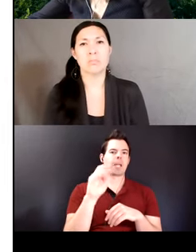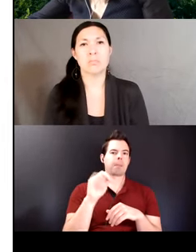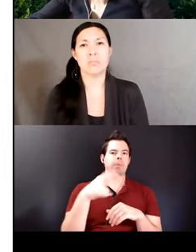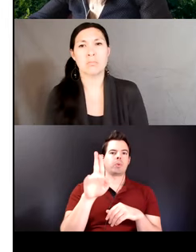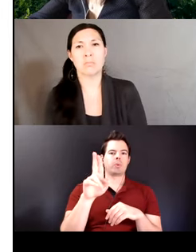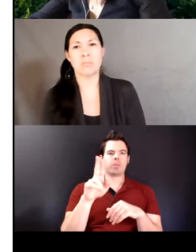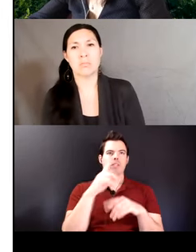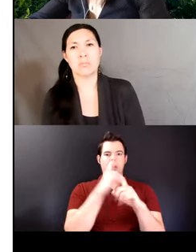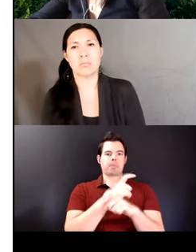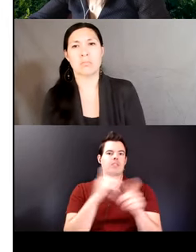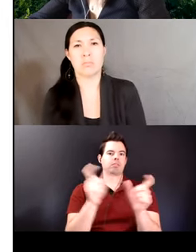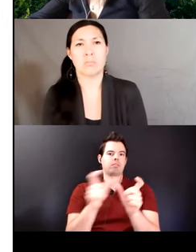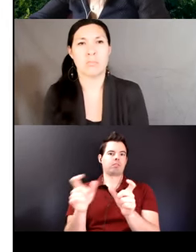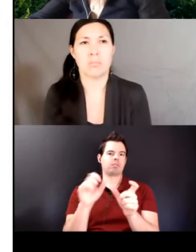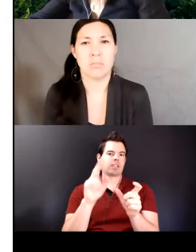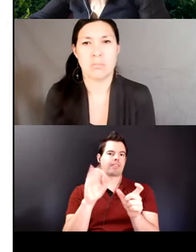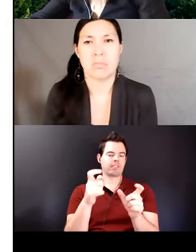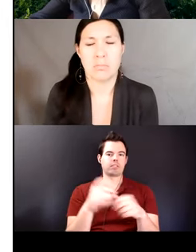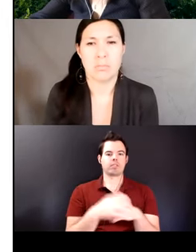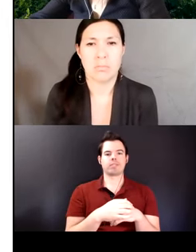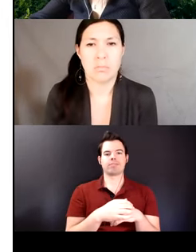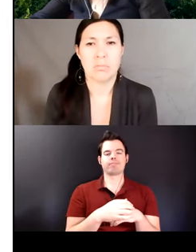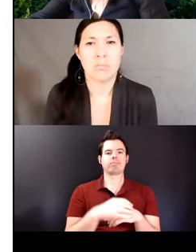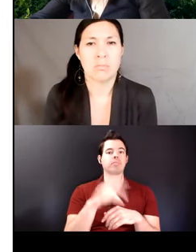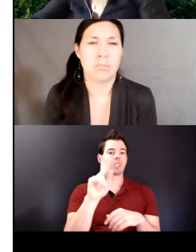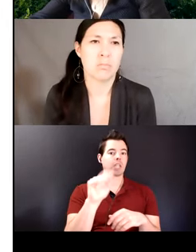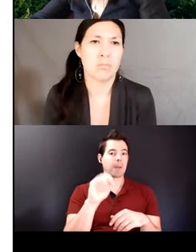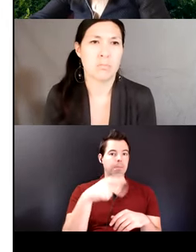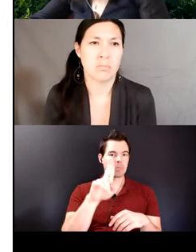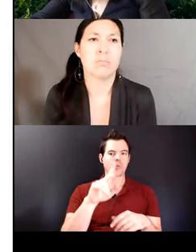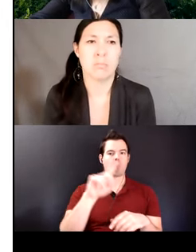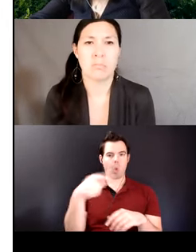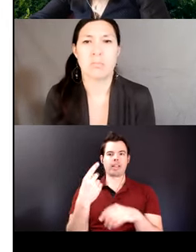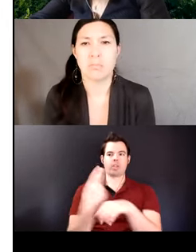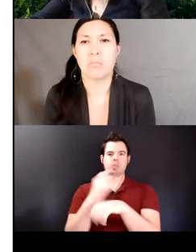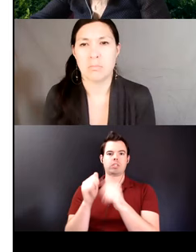this suffix campu has only been observed by monolinguals